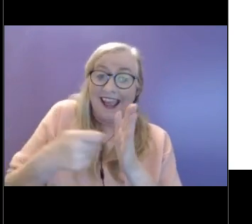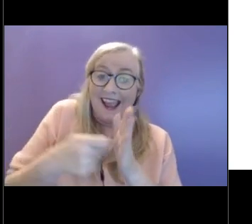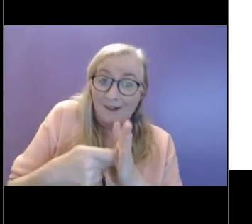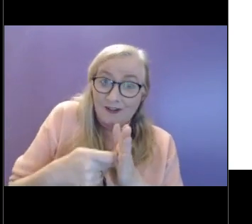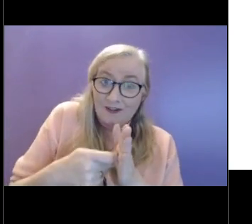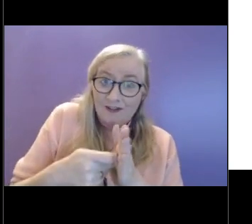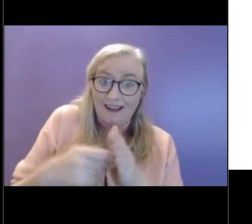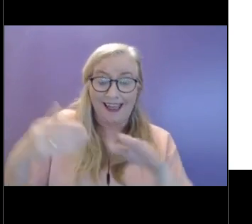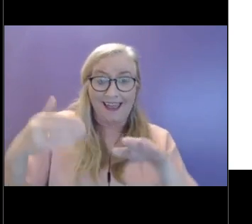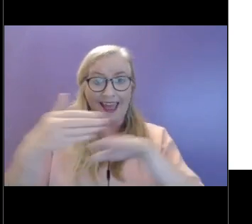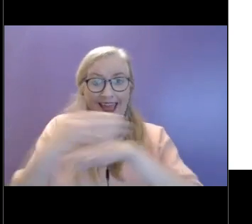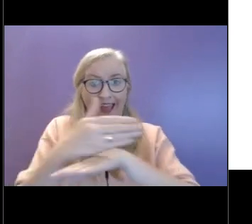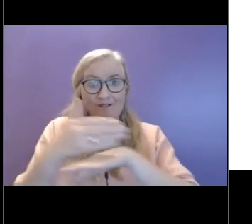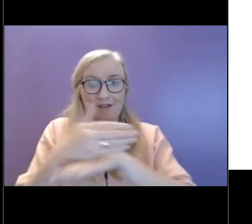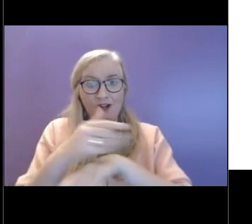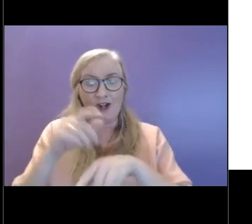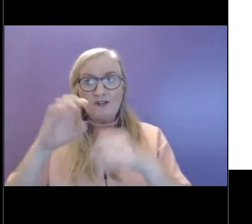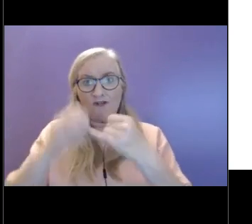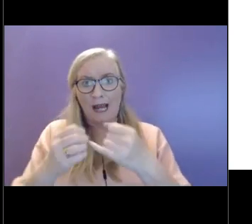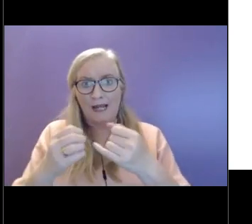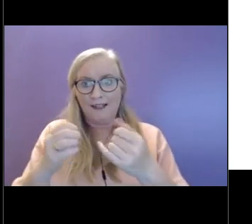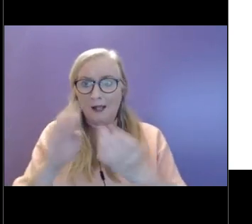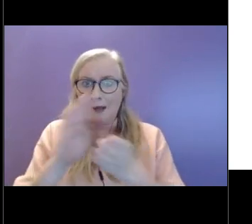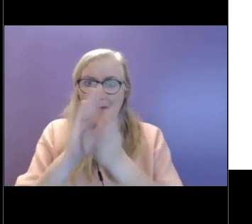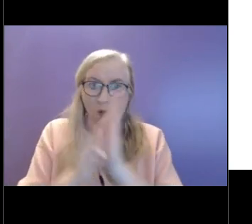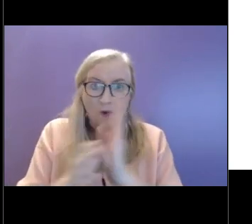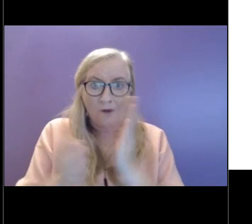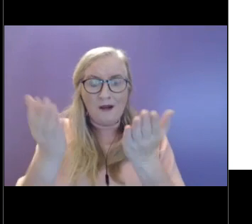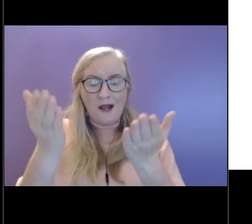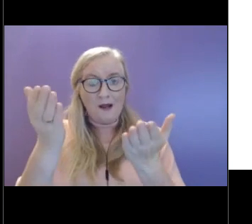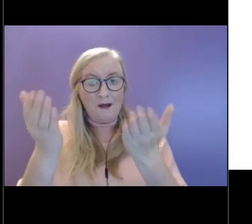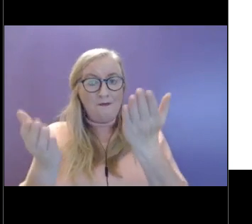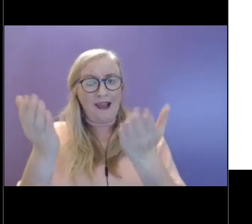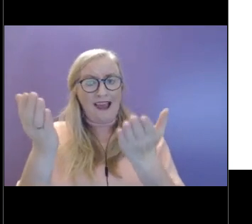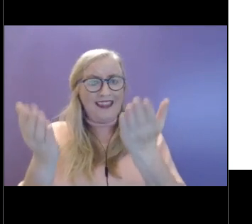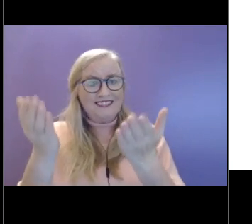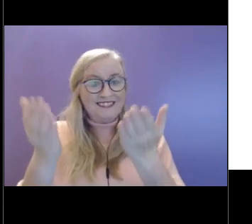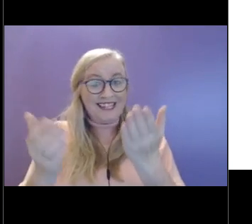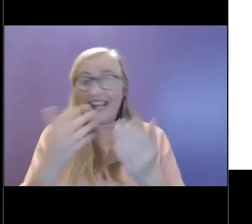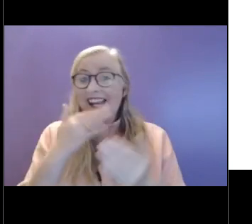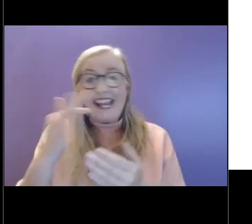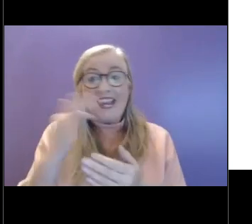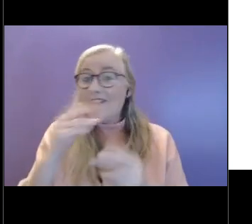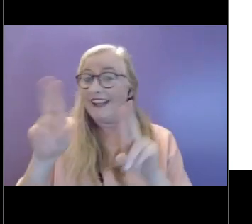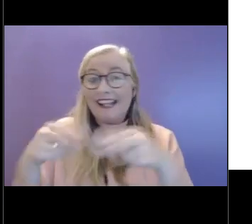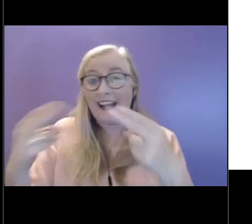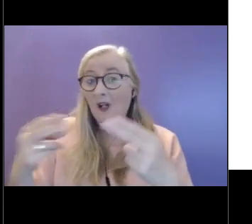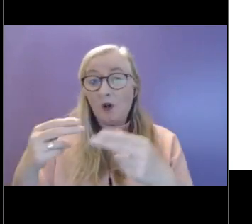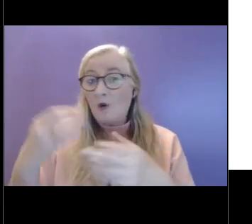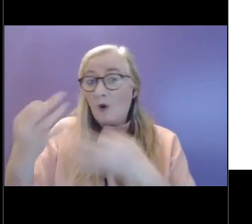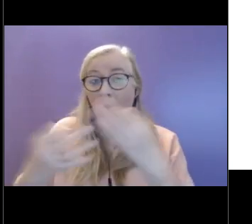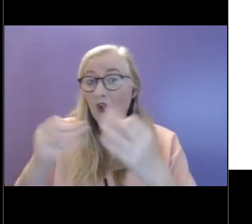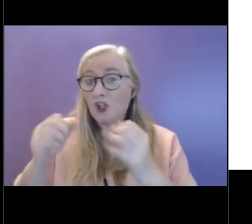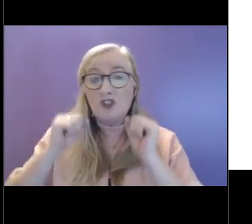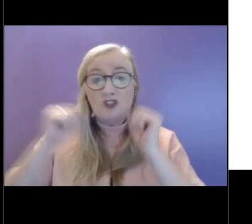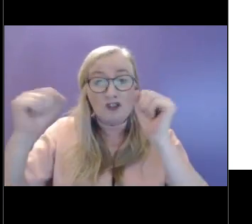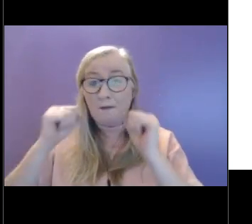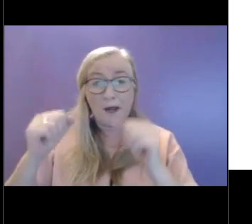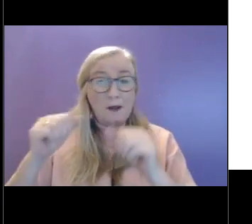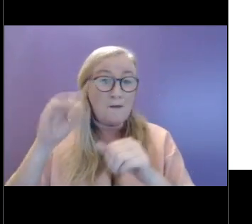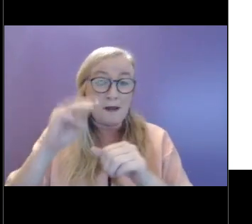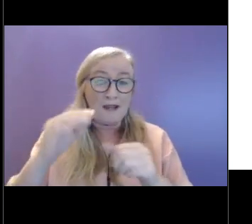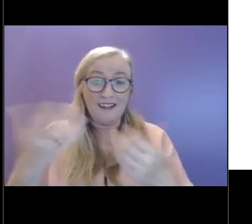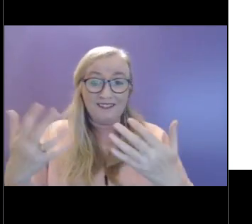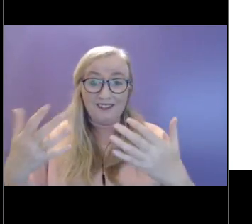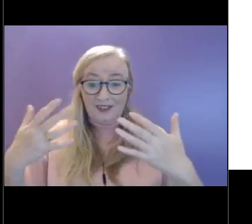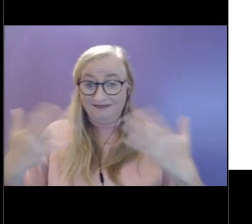things that brought balance to our life. And maybe if we can't get to the gym, maybe putting on the wet gear and getting out for a walk,